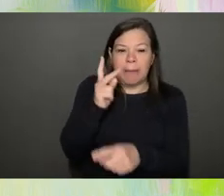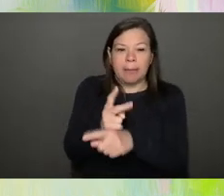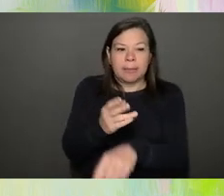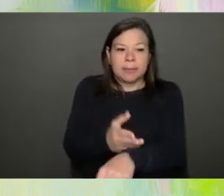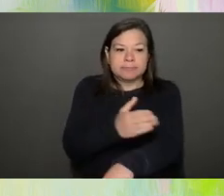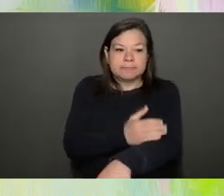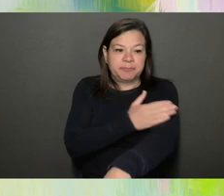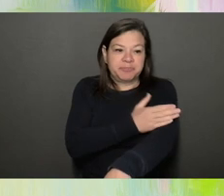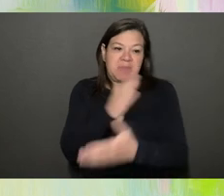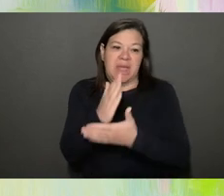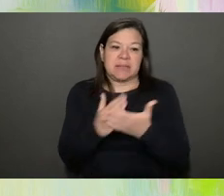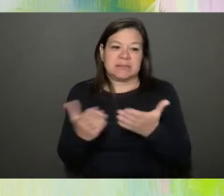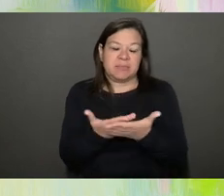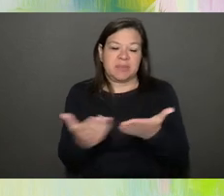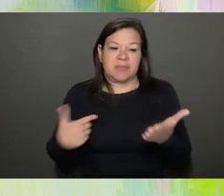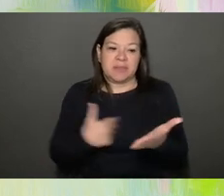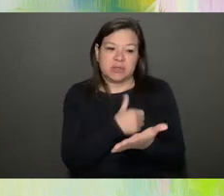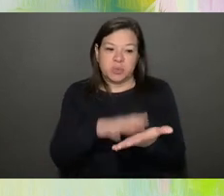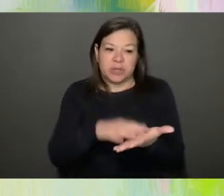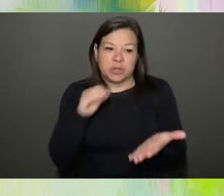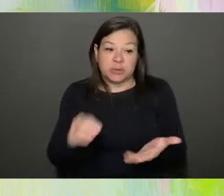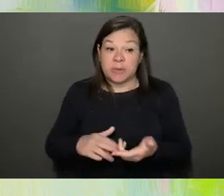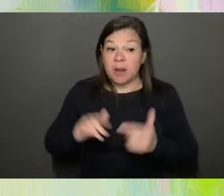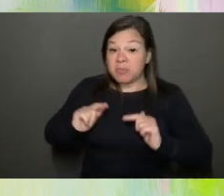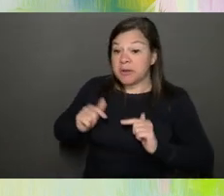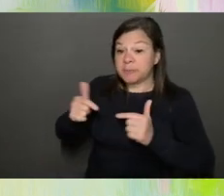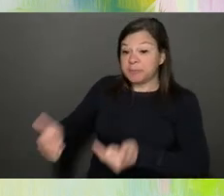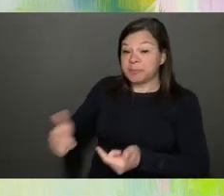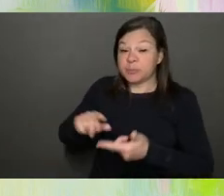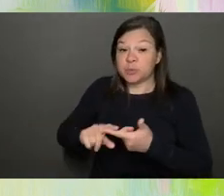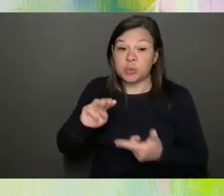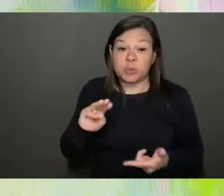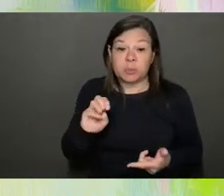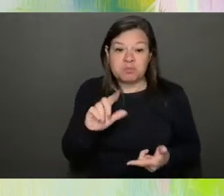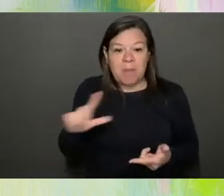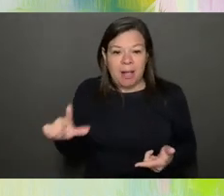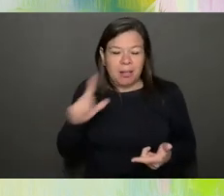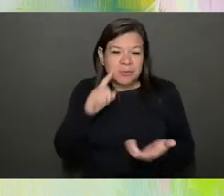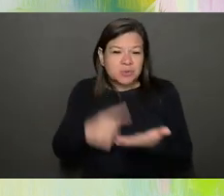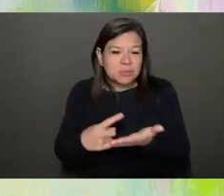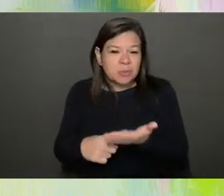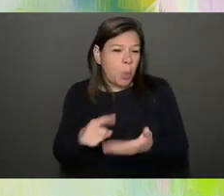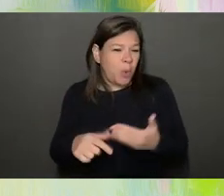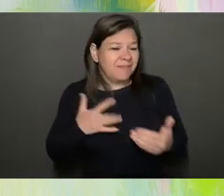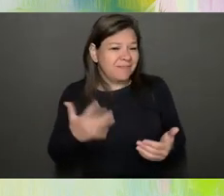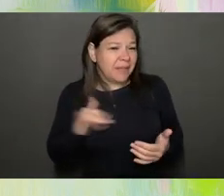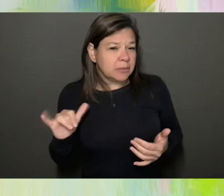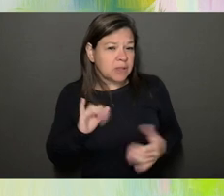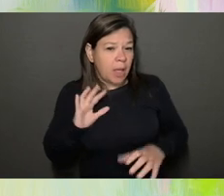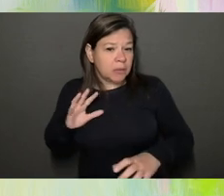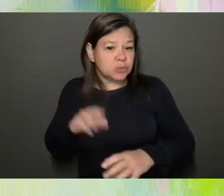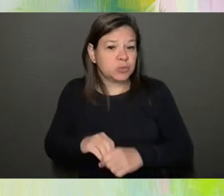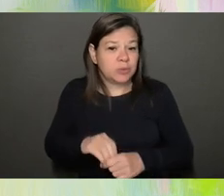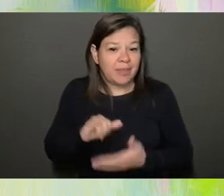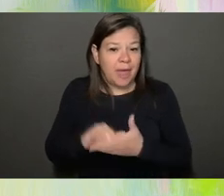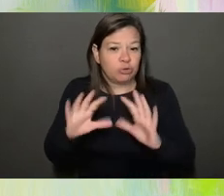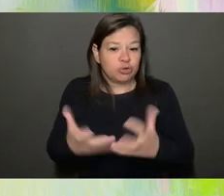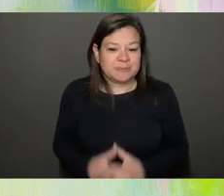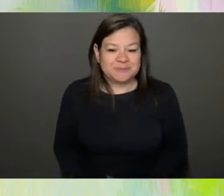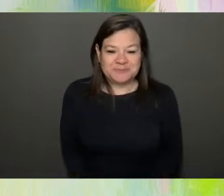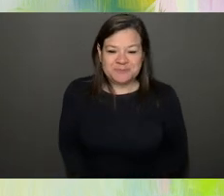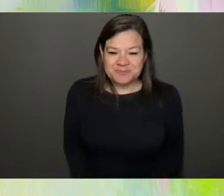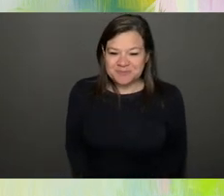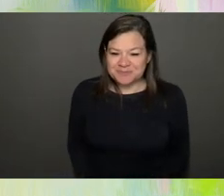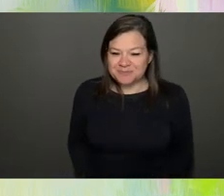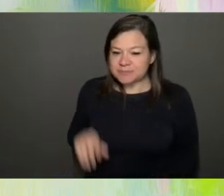some of the things we learned. But I want to turn it to Mel to talk about what it what it's felt like to be part of it. Thanks, Stacy, for